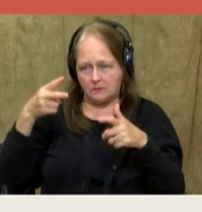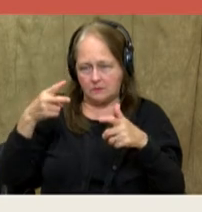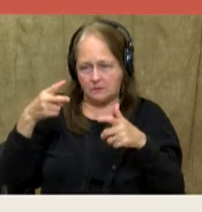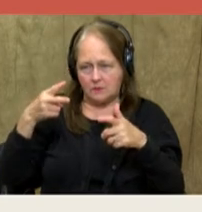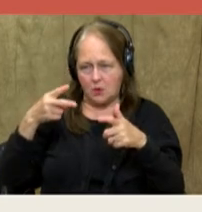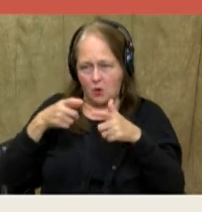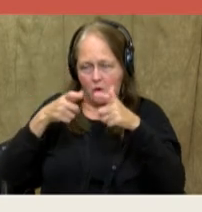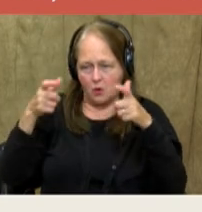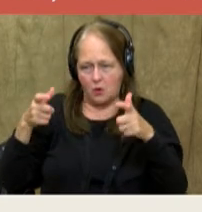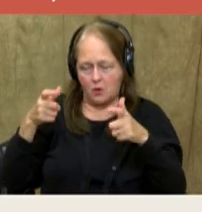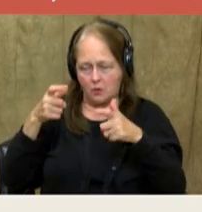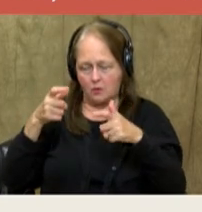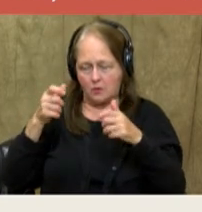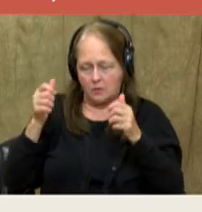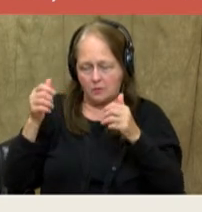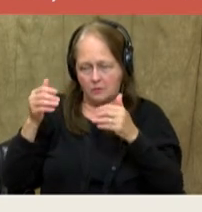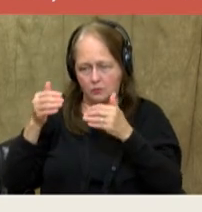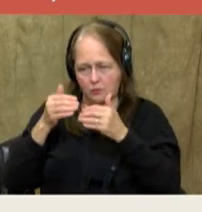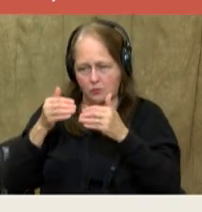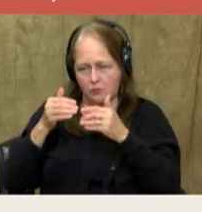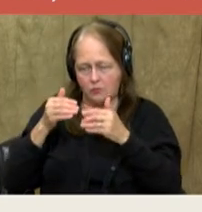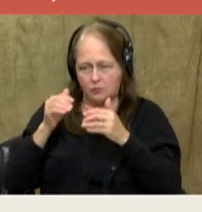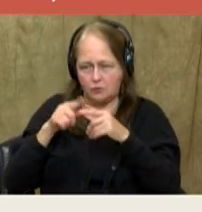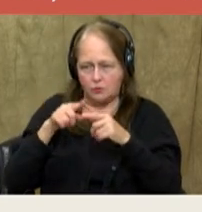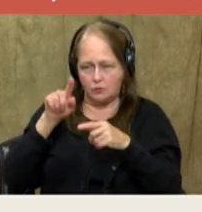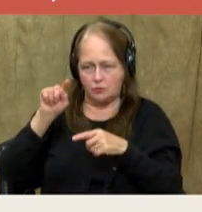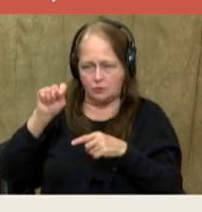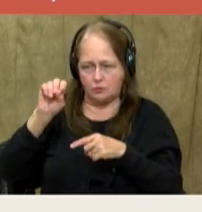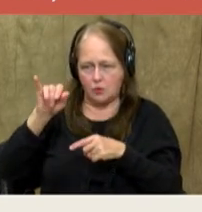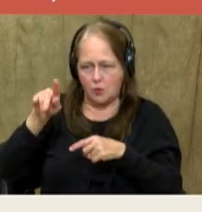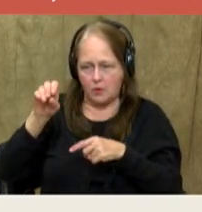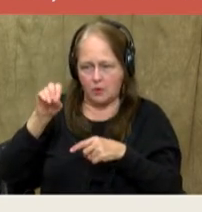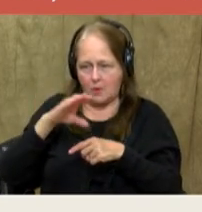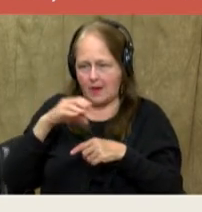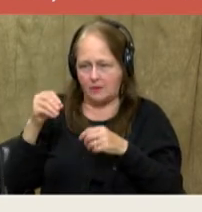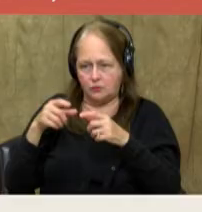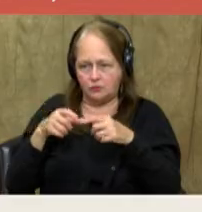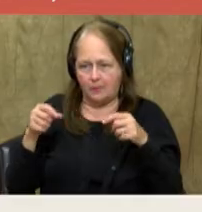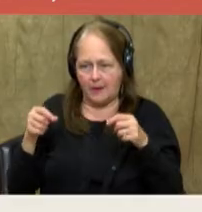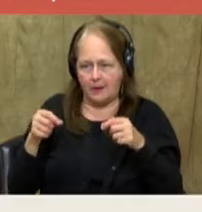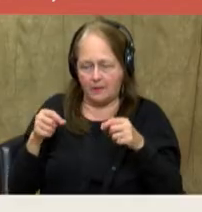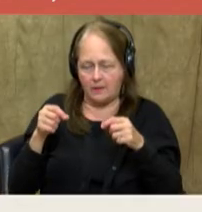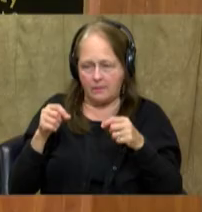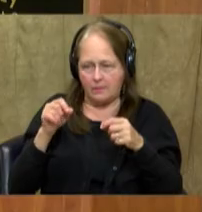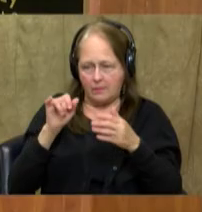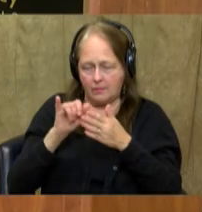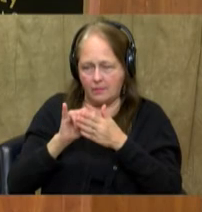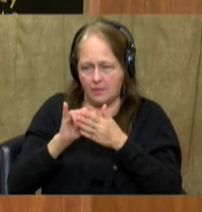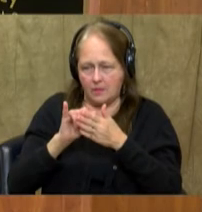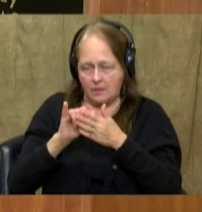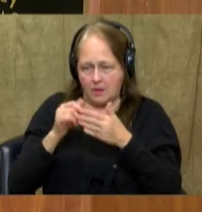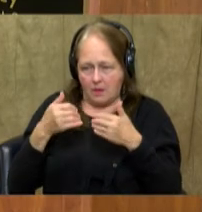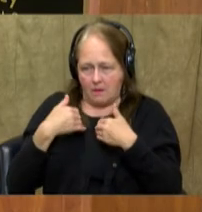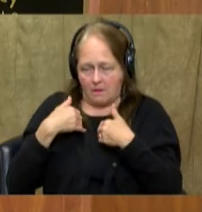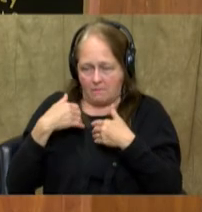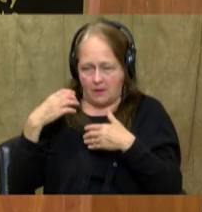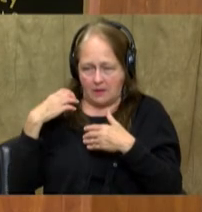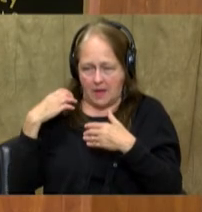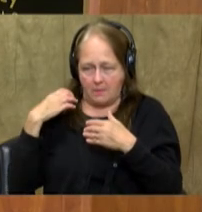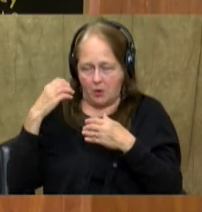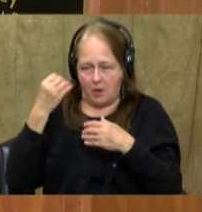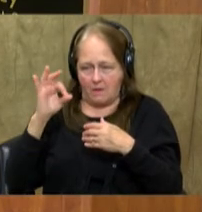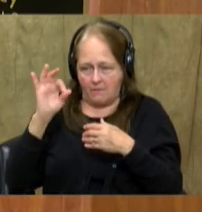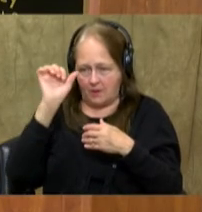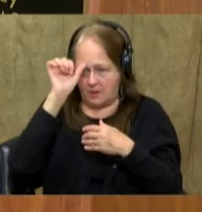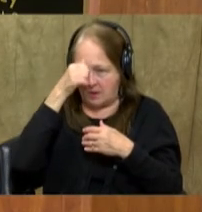behind Tokyo, Japan. And Delhi is a cultural and political capital of India and a real